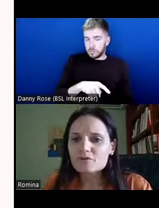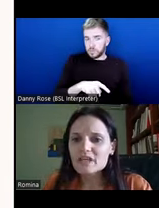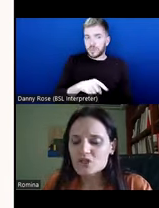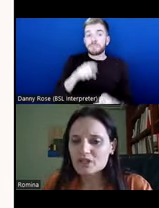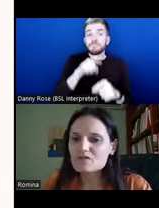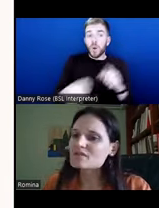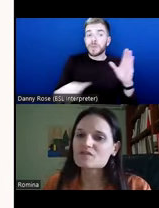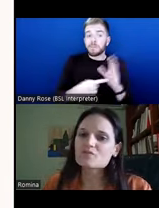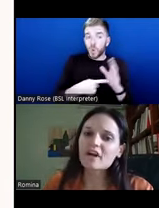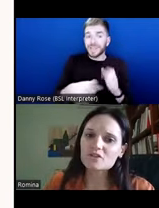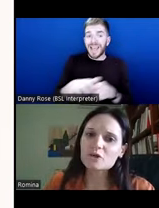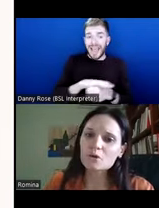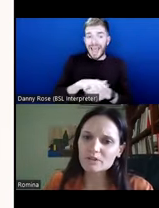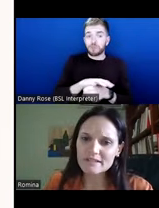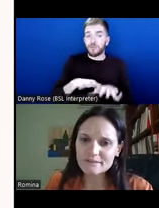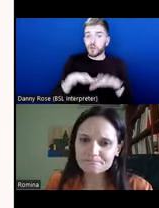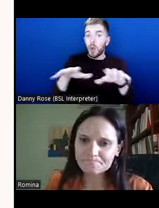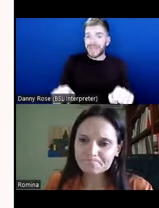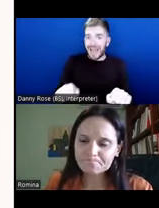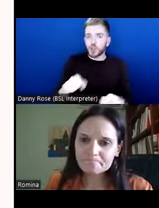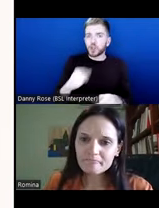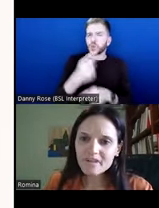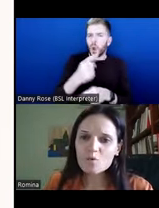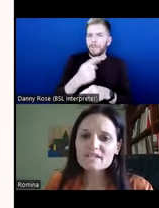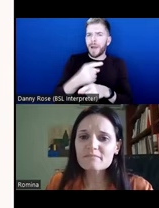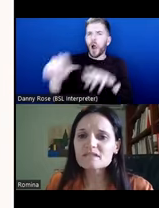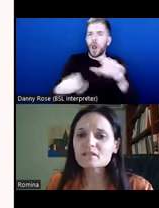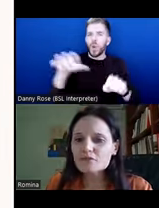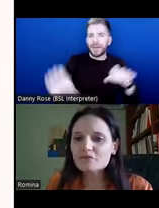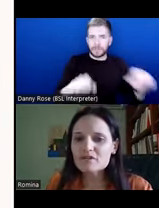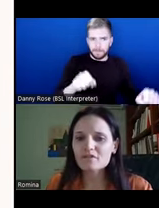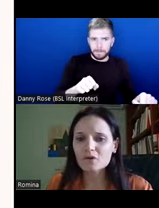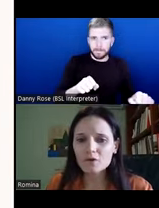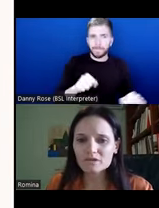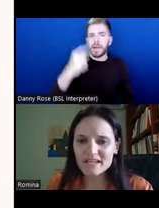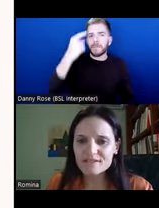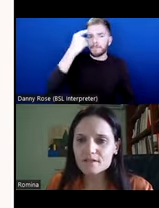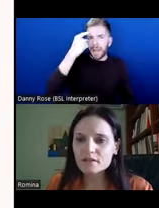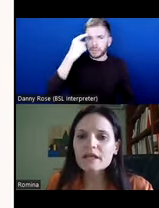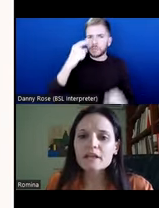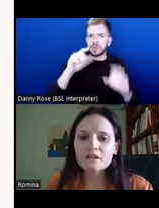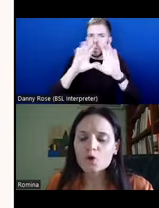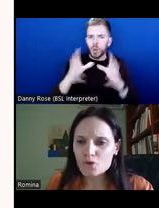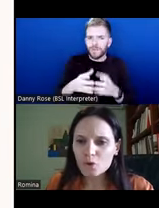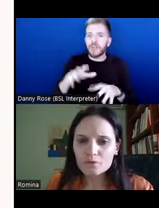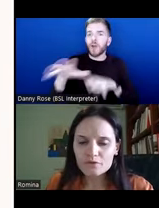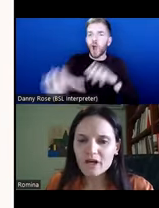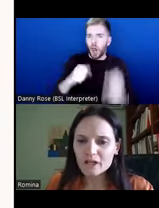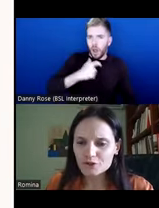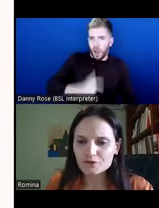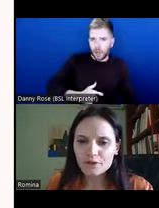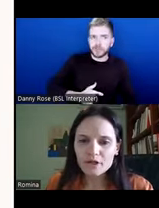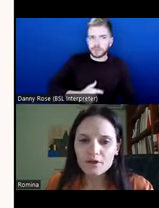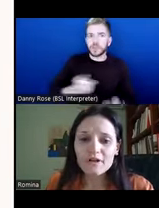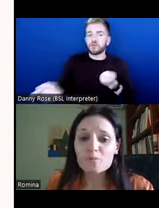area of domination, so this is referring to colonialism, was the mental universe of the colonized, the control through